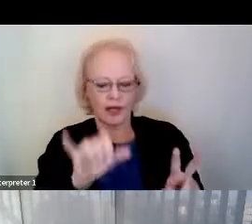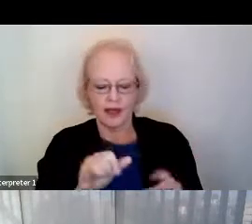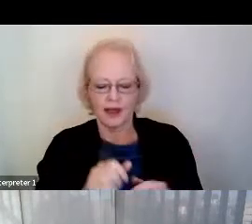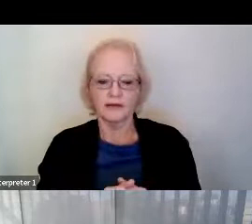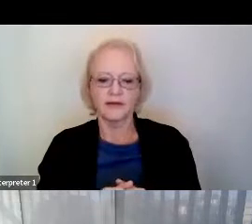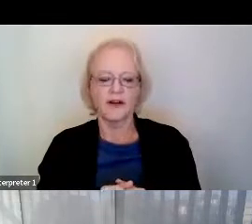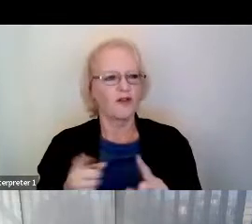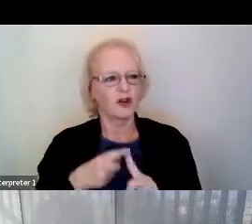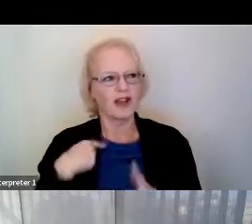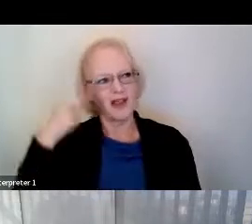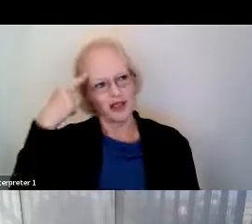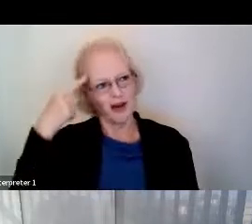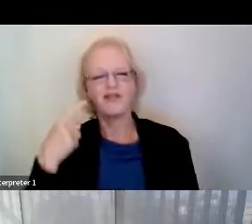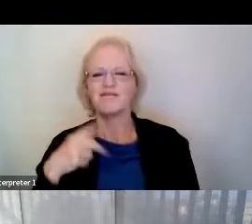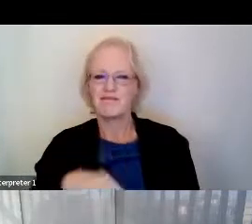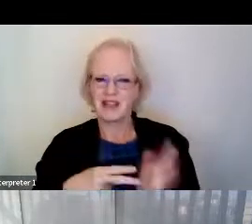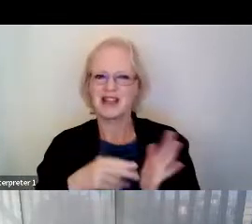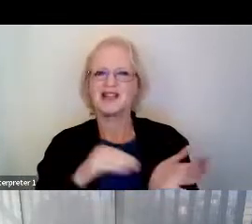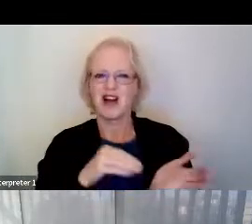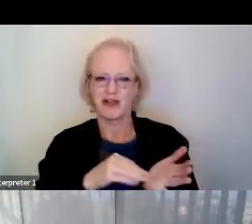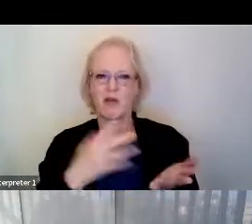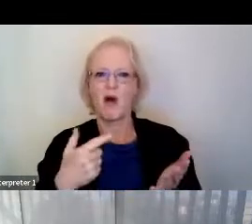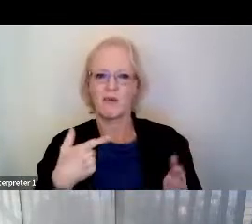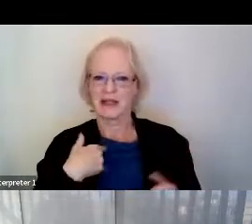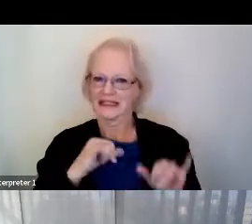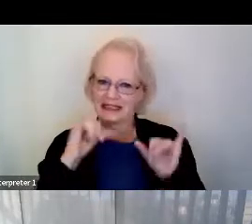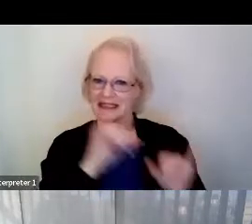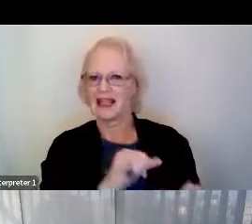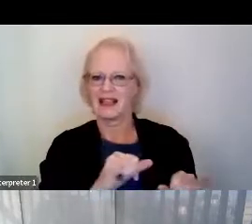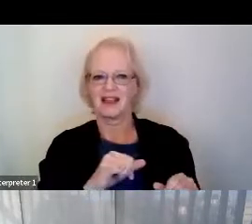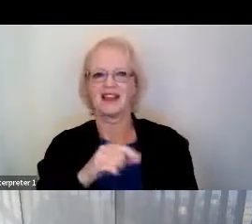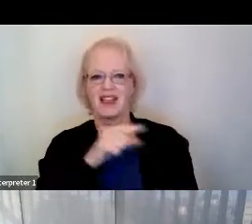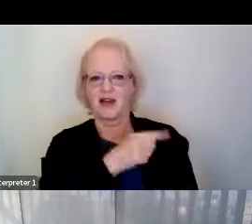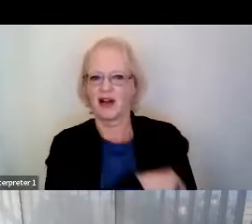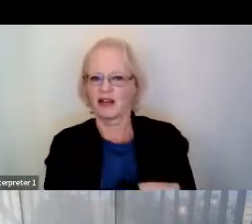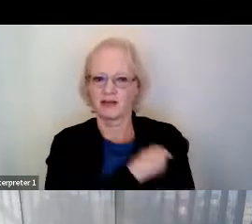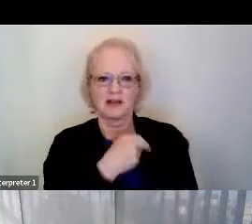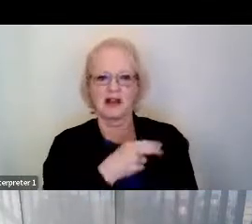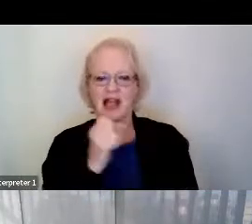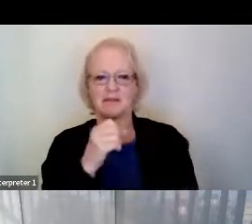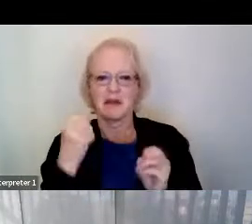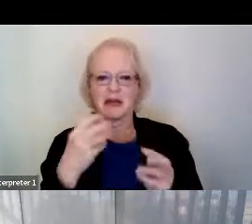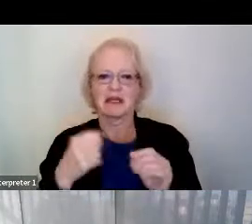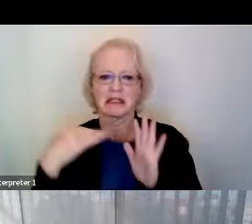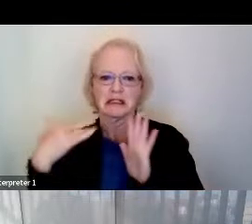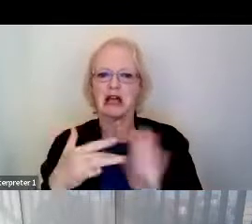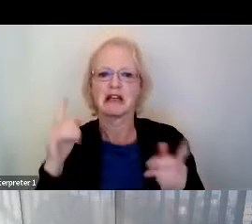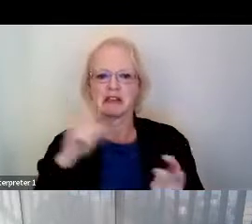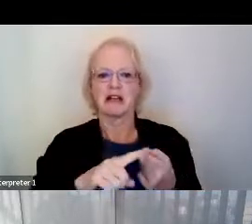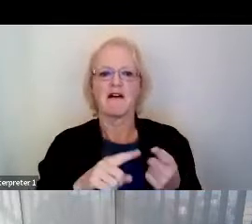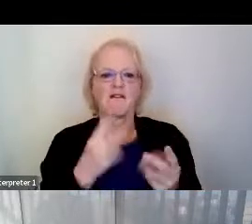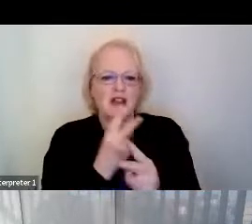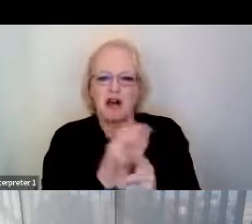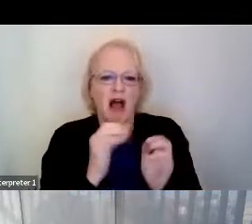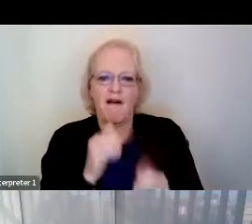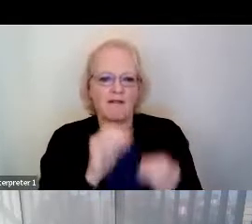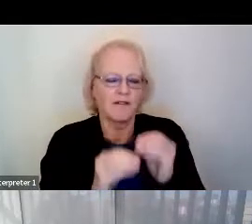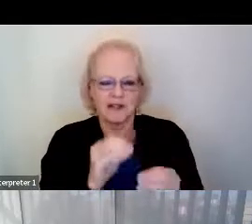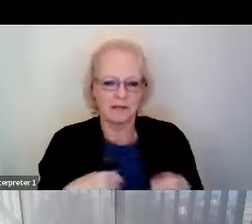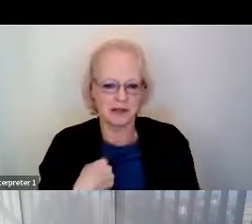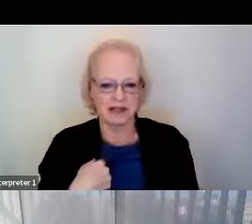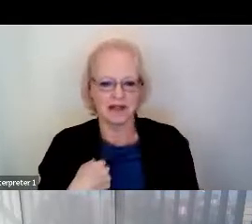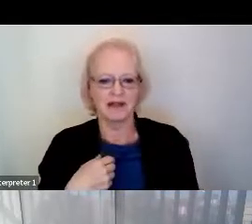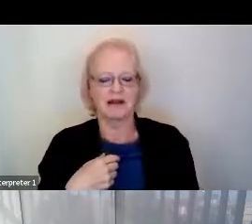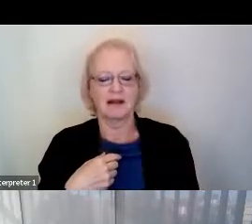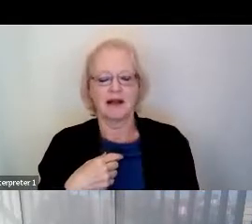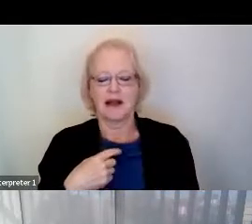to want to keep me there at the hospital and do many studies until they figure out how to fix me. Oh, yes, finally. Oh, my goodness. I don't know what I